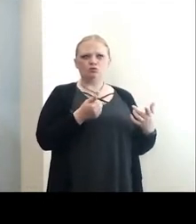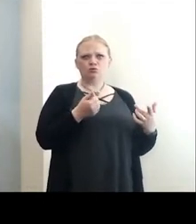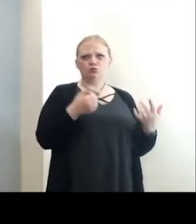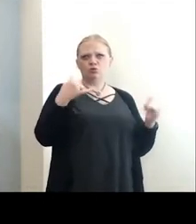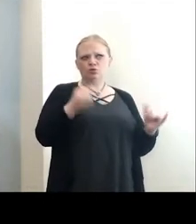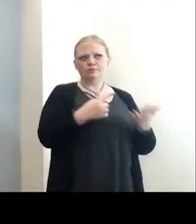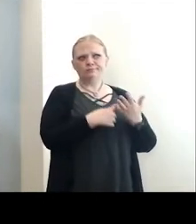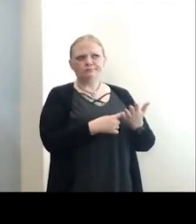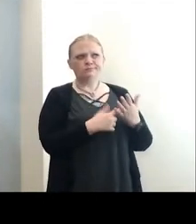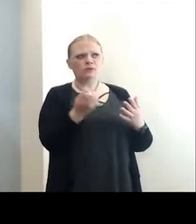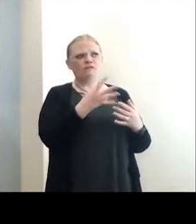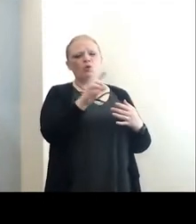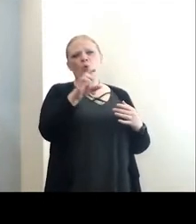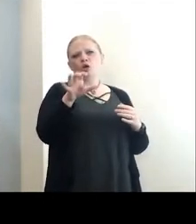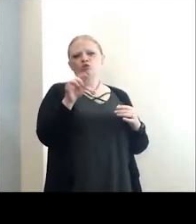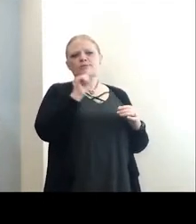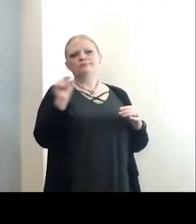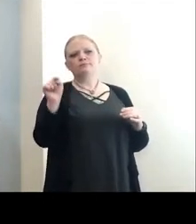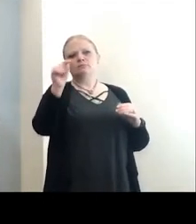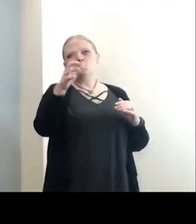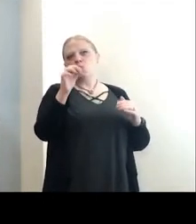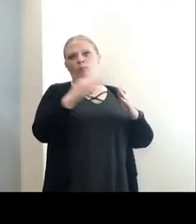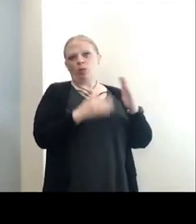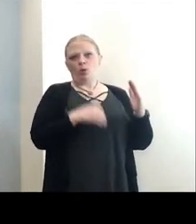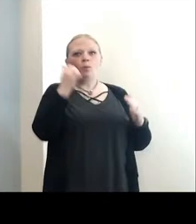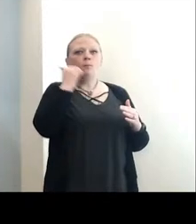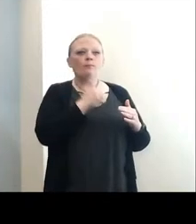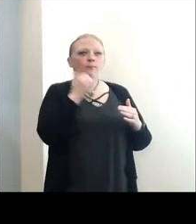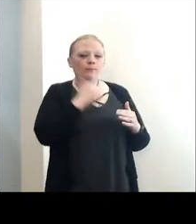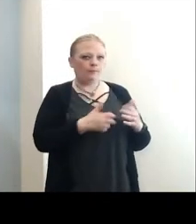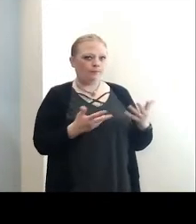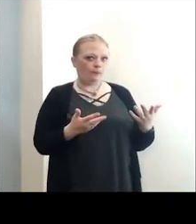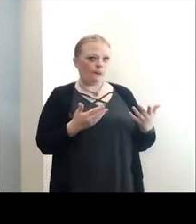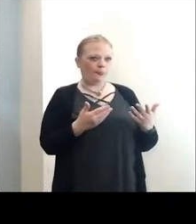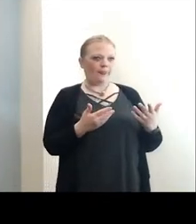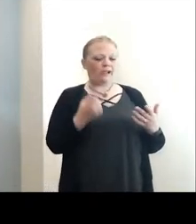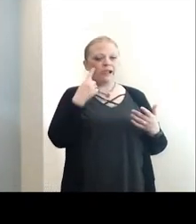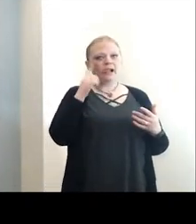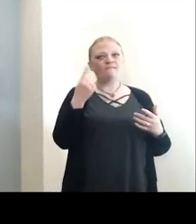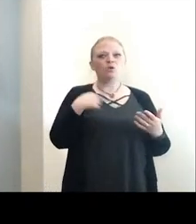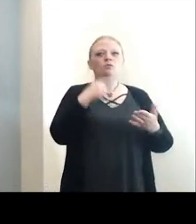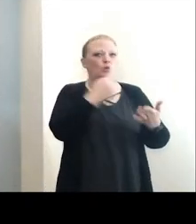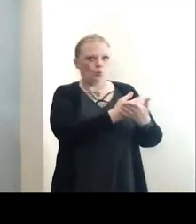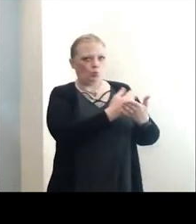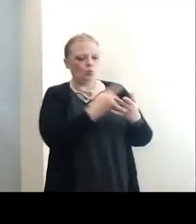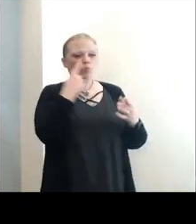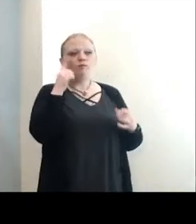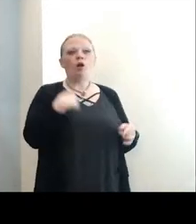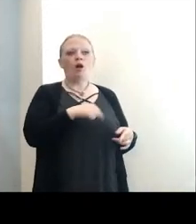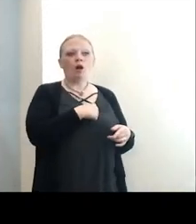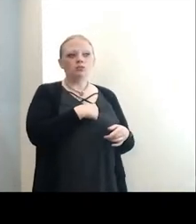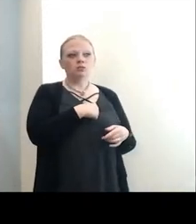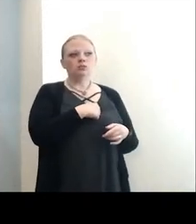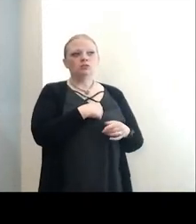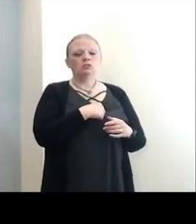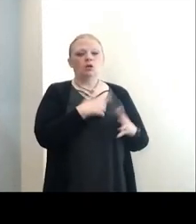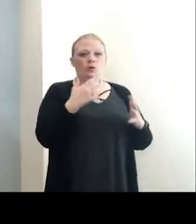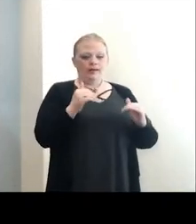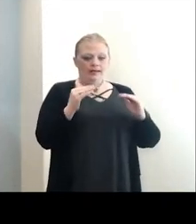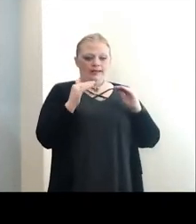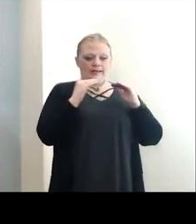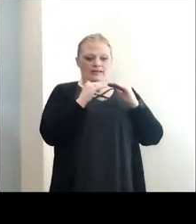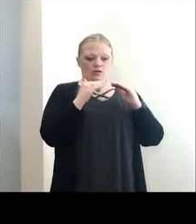a couple hundred cases or below that per day that are new. So for us, what we want to see is equal